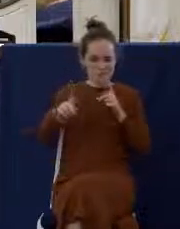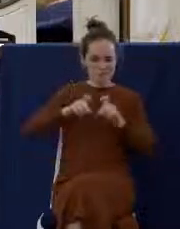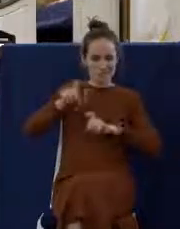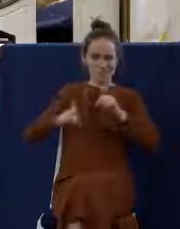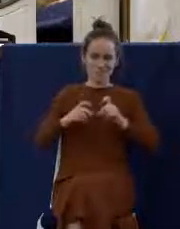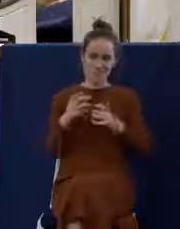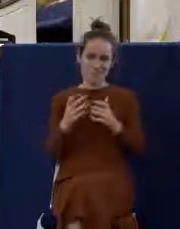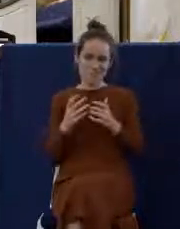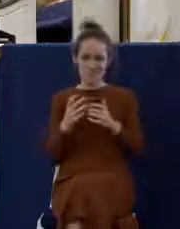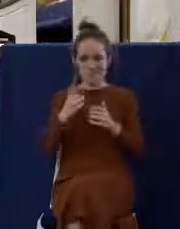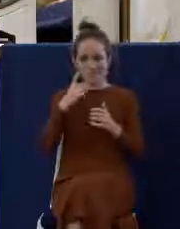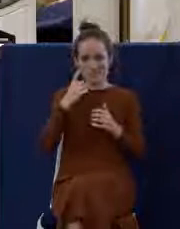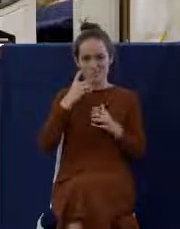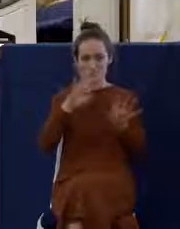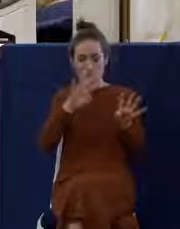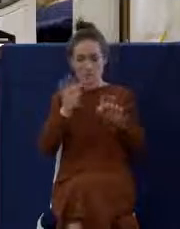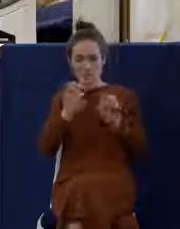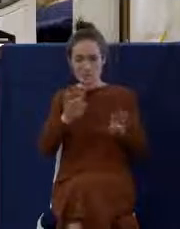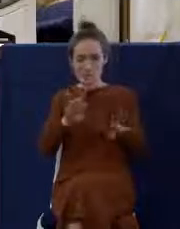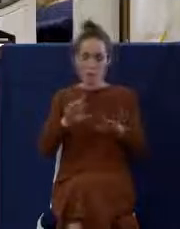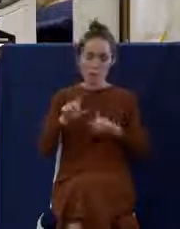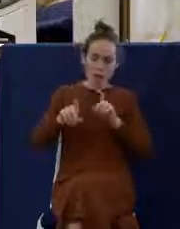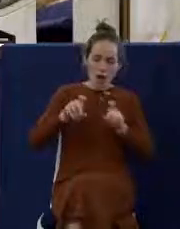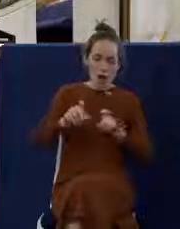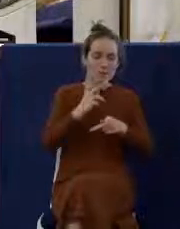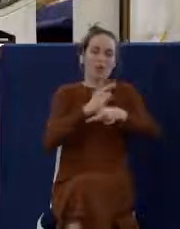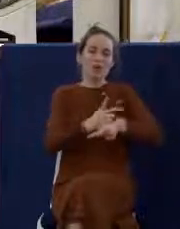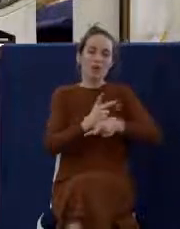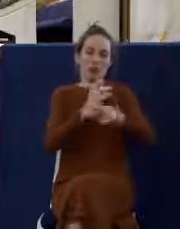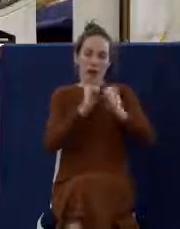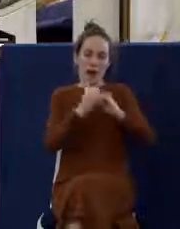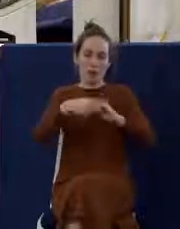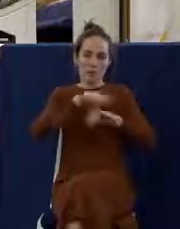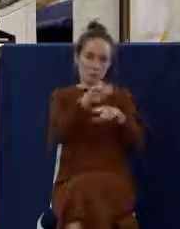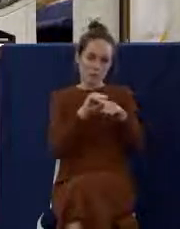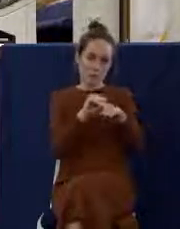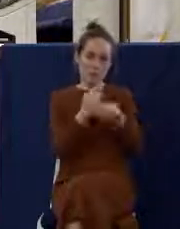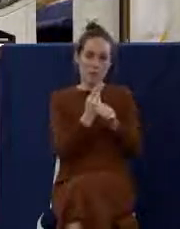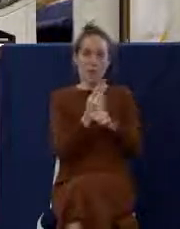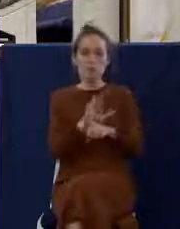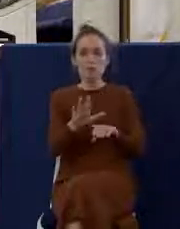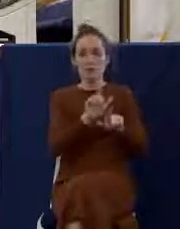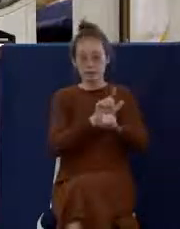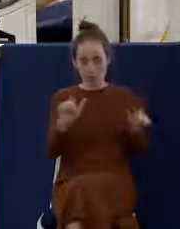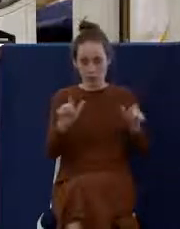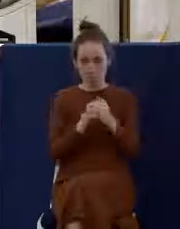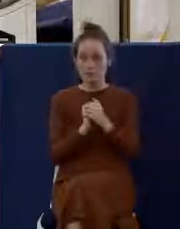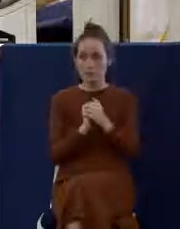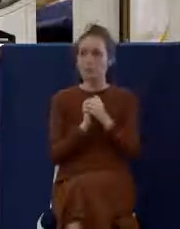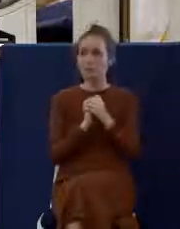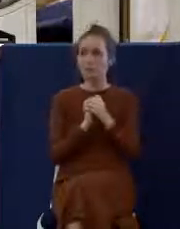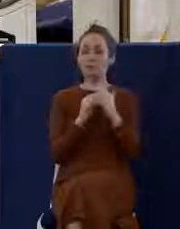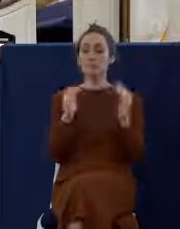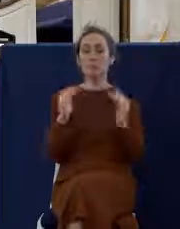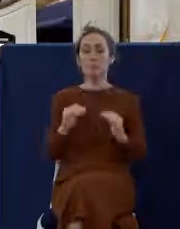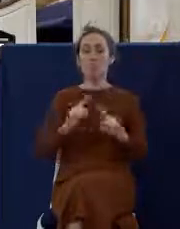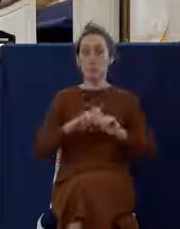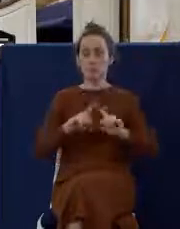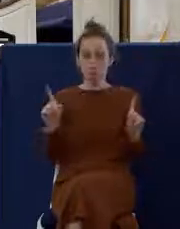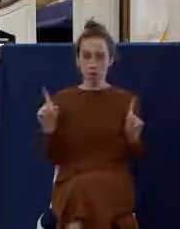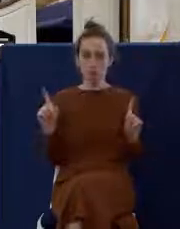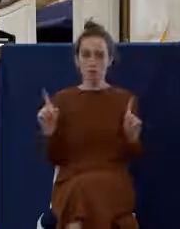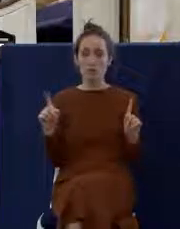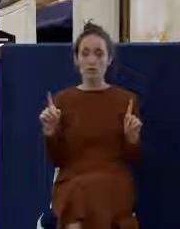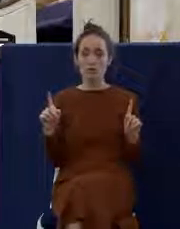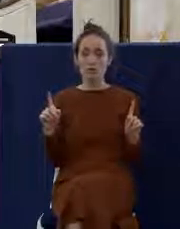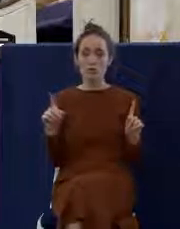how you exercise your liberty on this. But what was not questionable was going to a